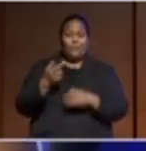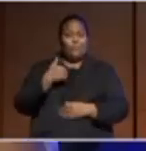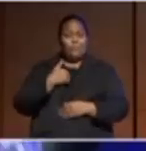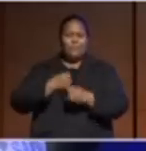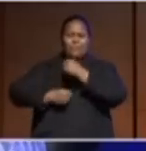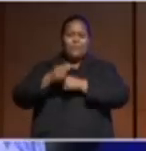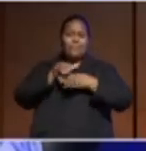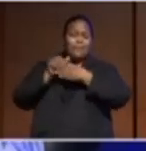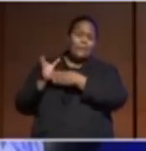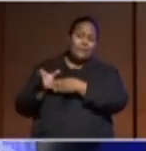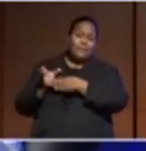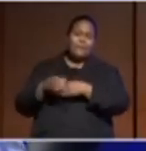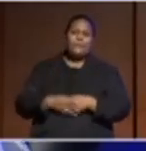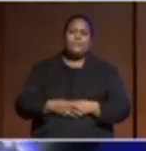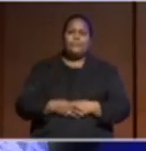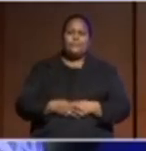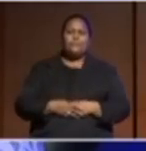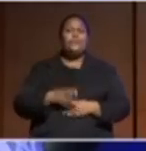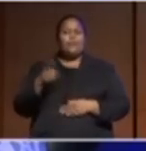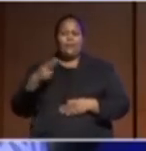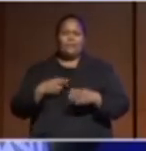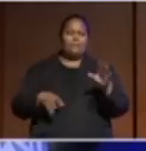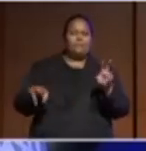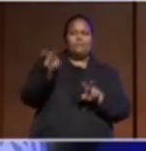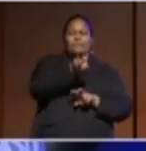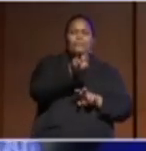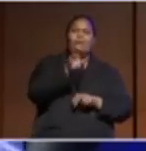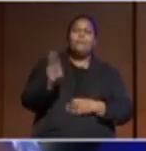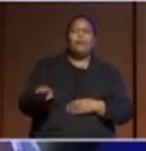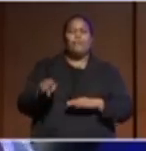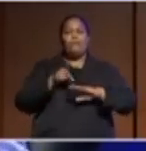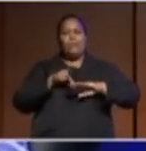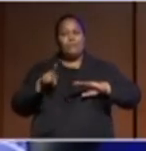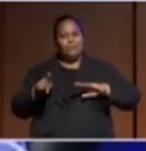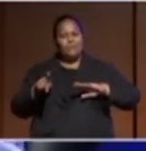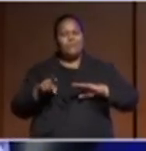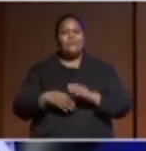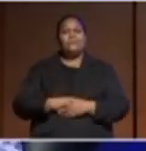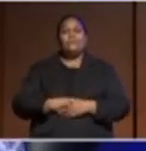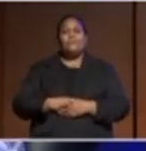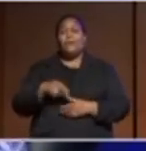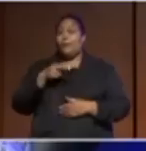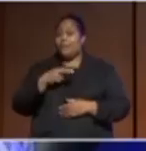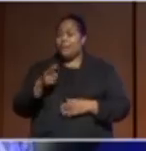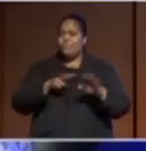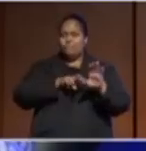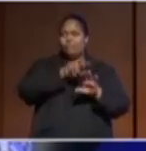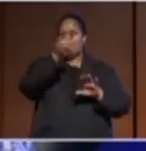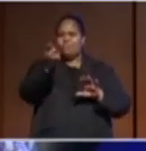next step, being a member of parliament, next step, you know, getting into cabinet,